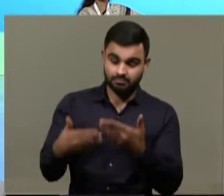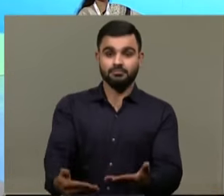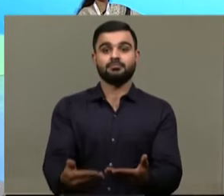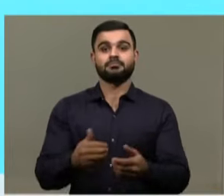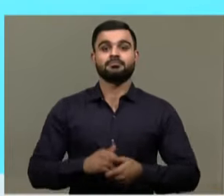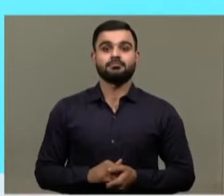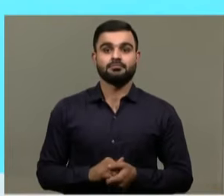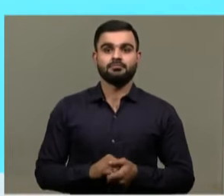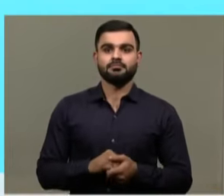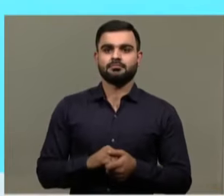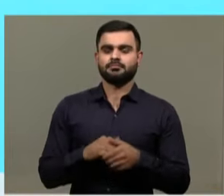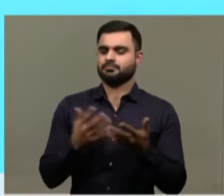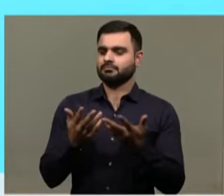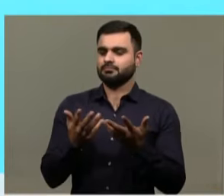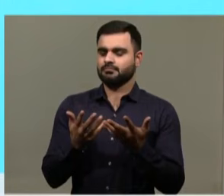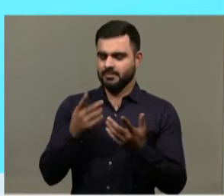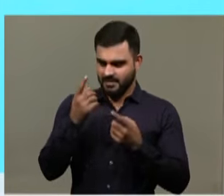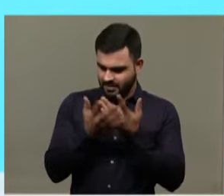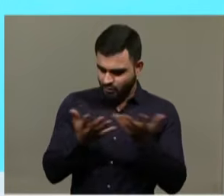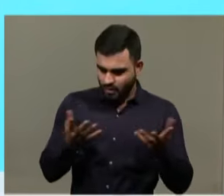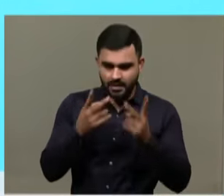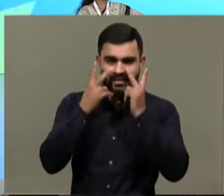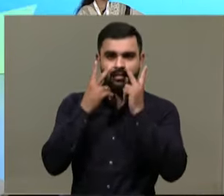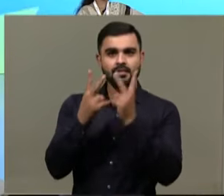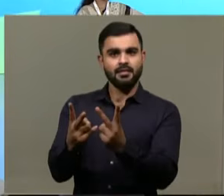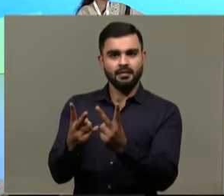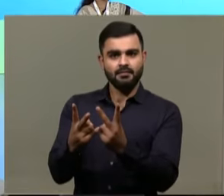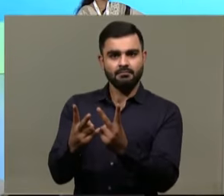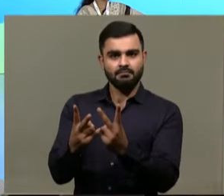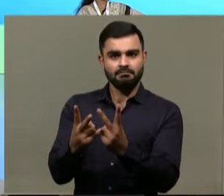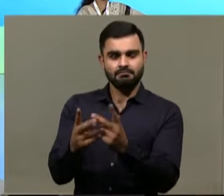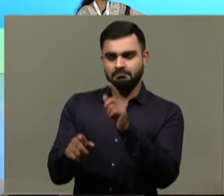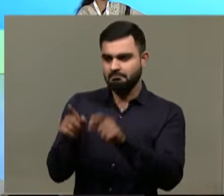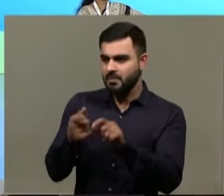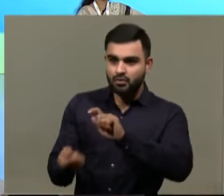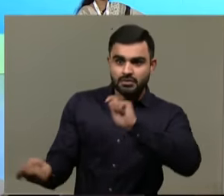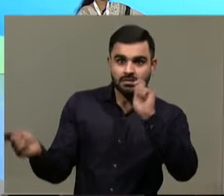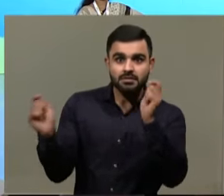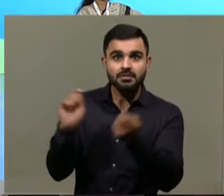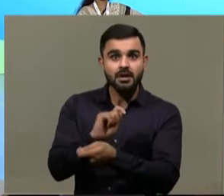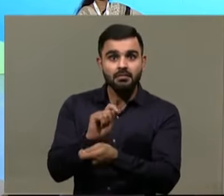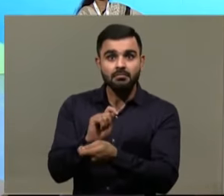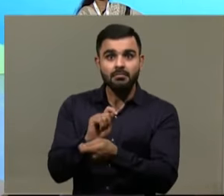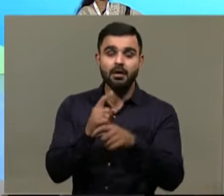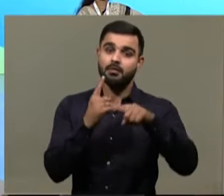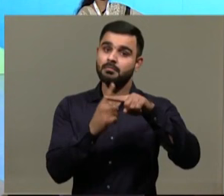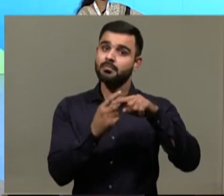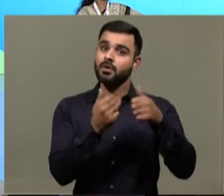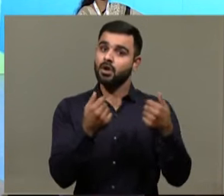what has been the thing that you saw unexpectedly change in a positive manner?